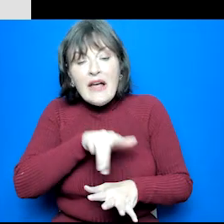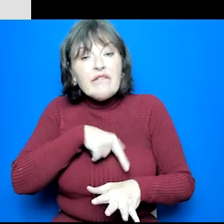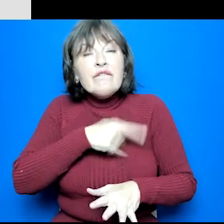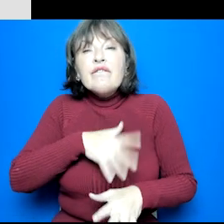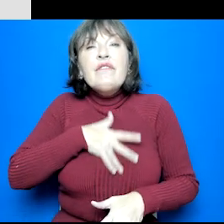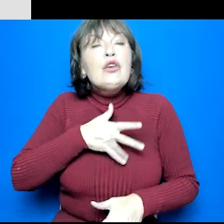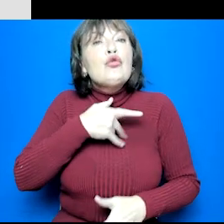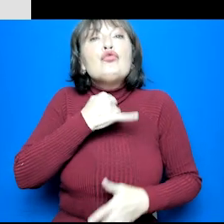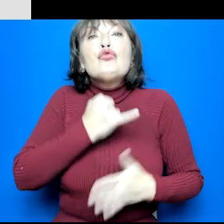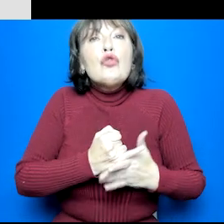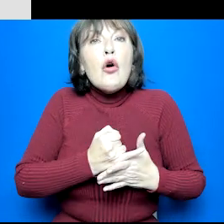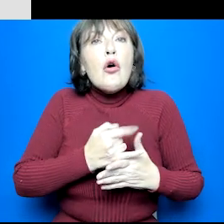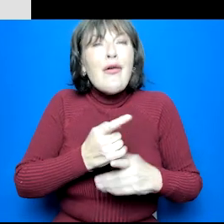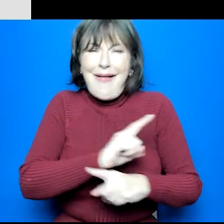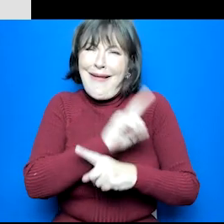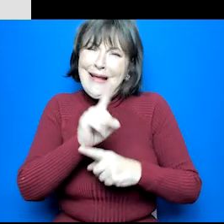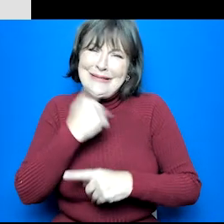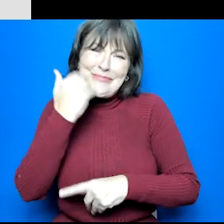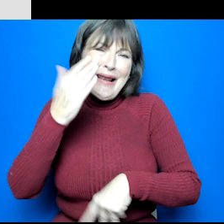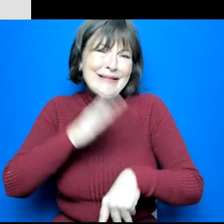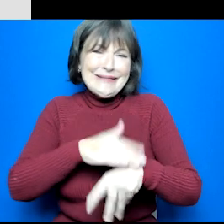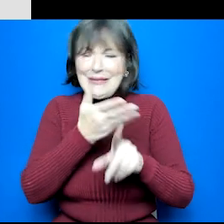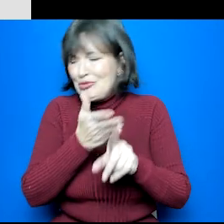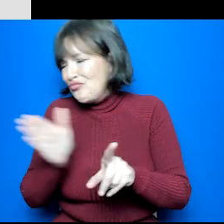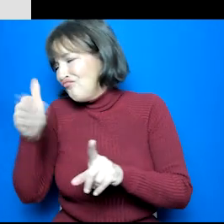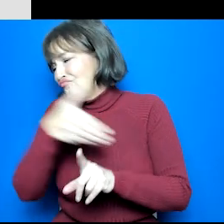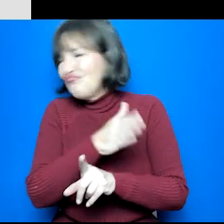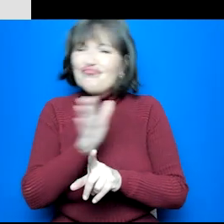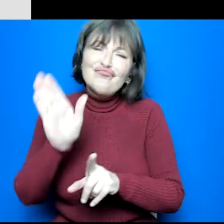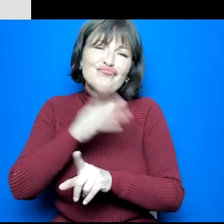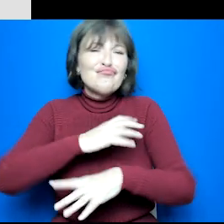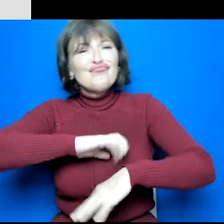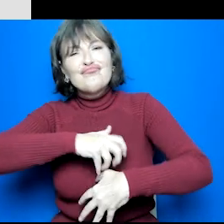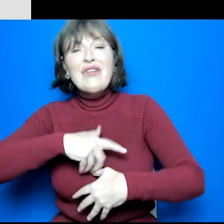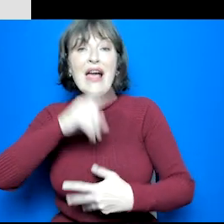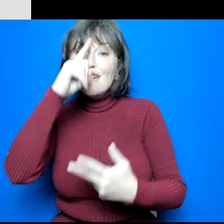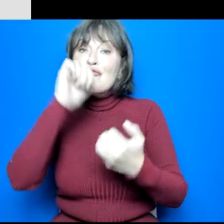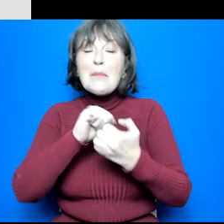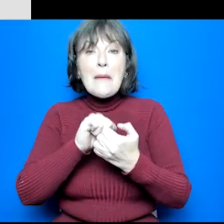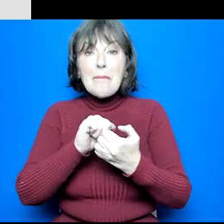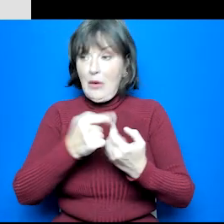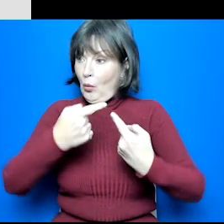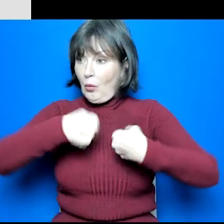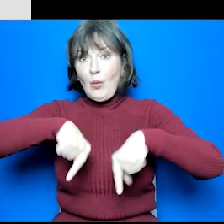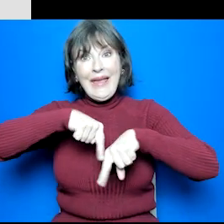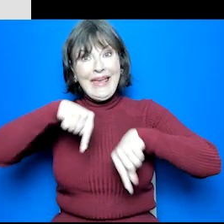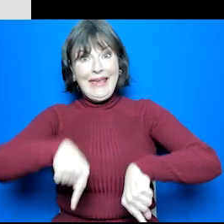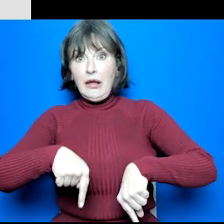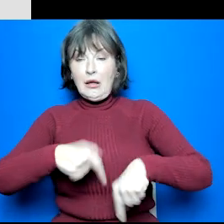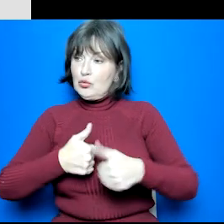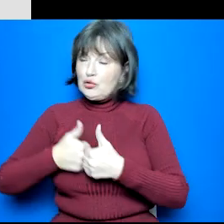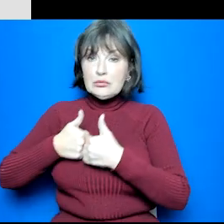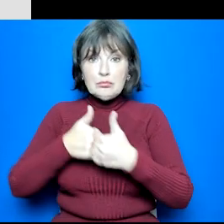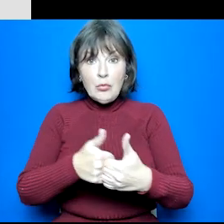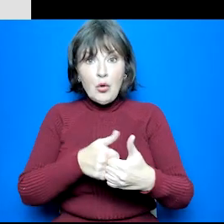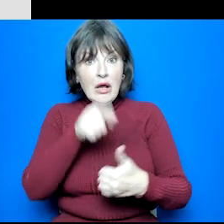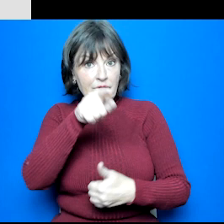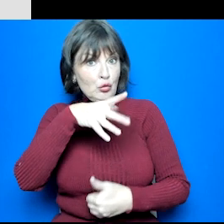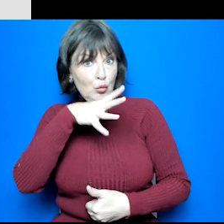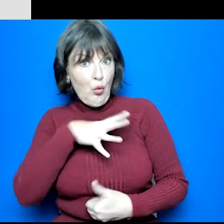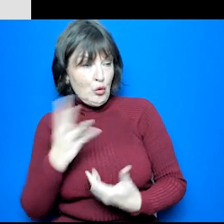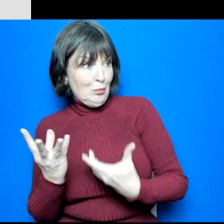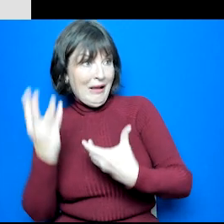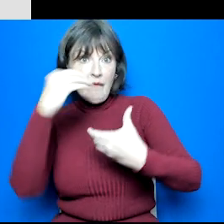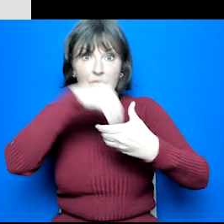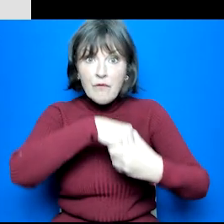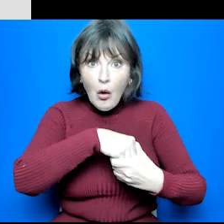loads of different ways to get where you want to be in life. And remember that we are here for you. You can join the option choice conversation in school as well,